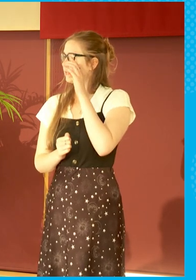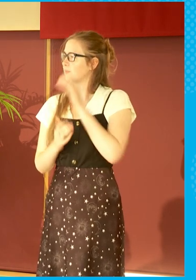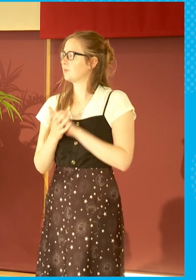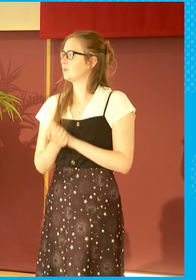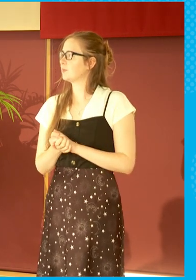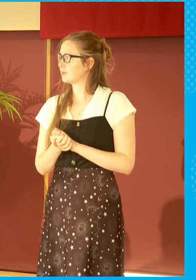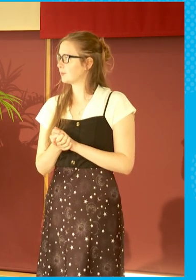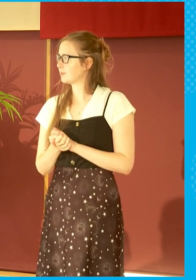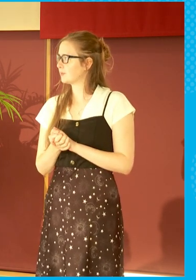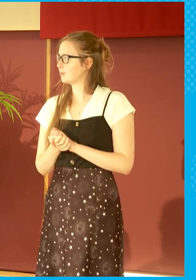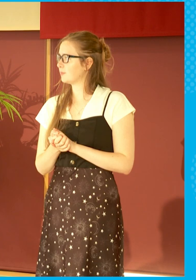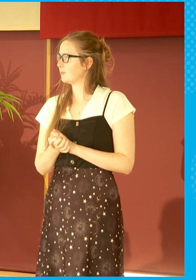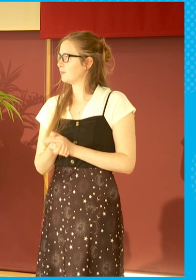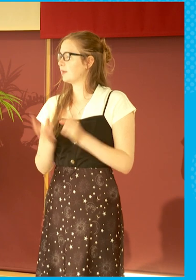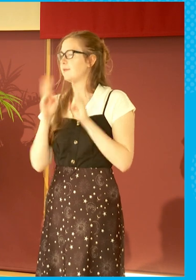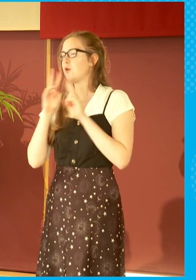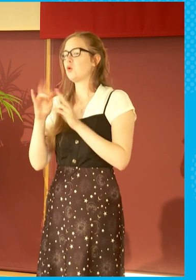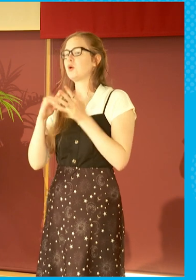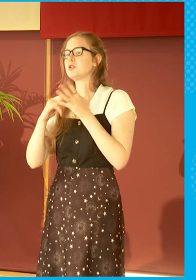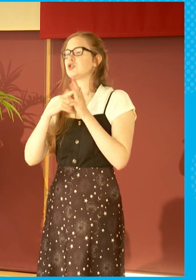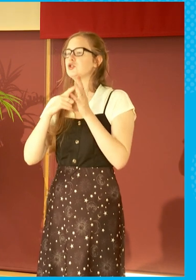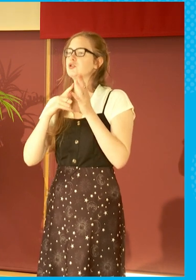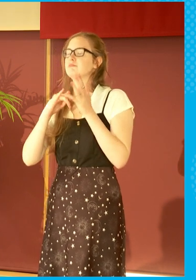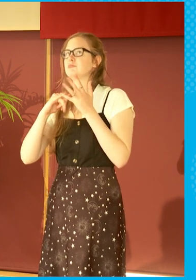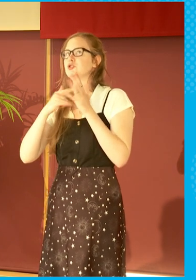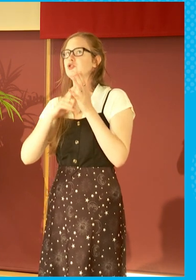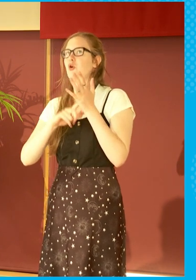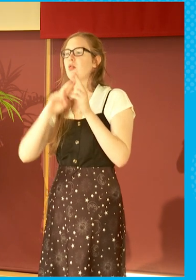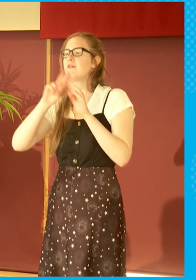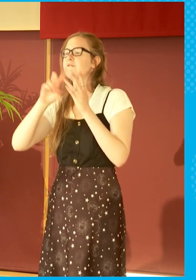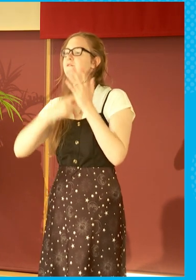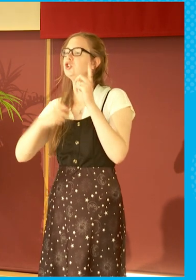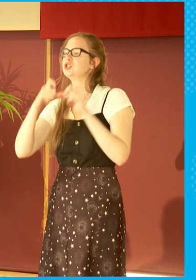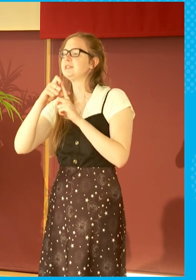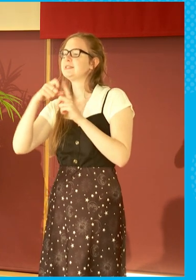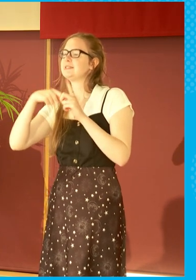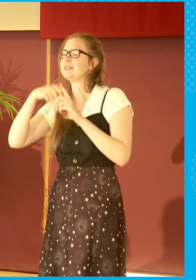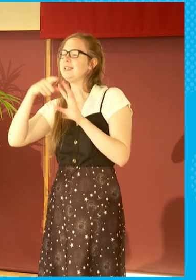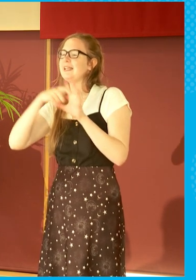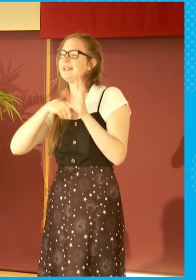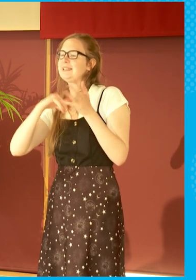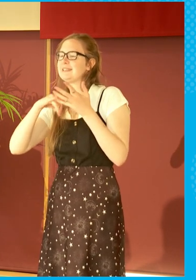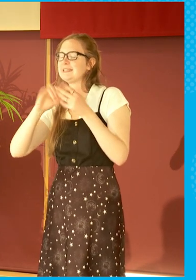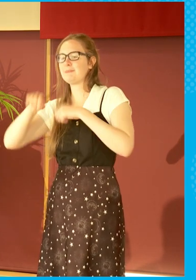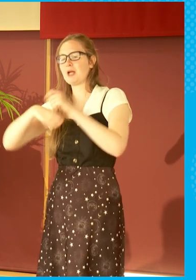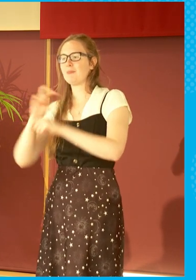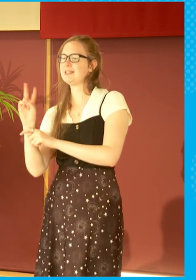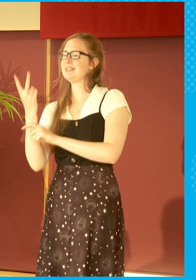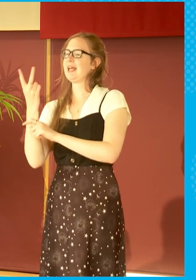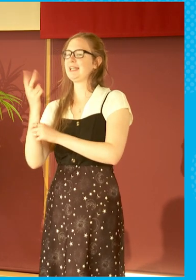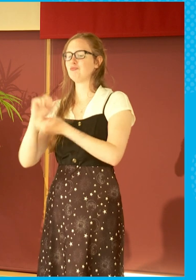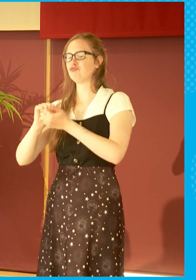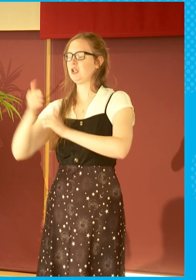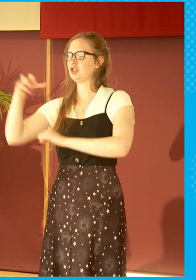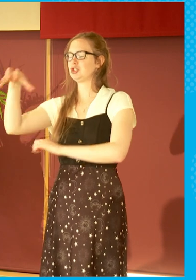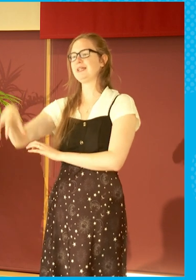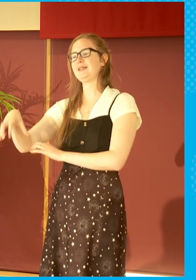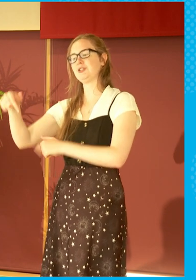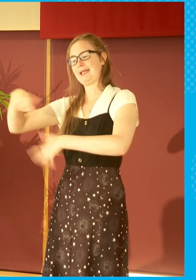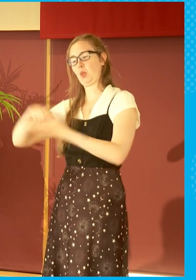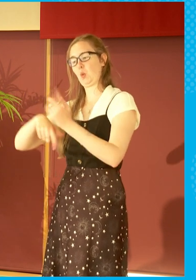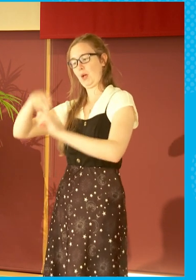Salford Quays has become, if you like, the second production centre in the UK